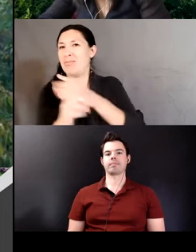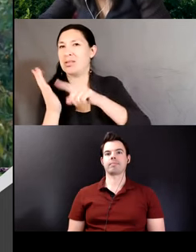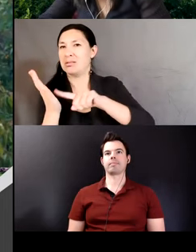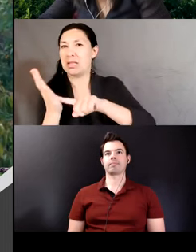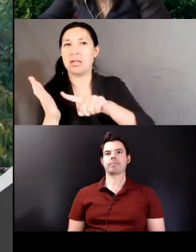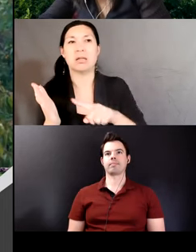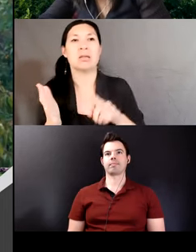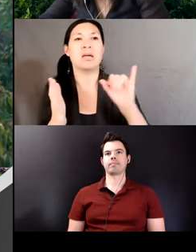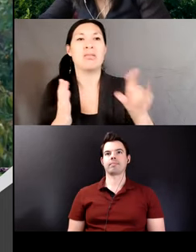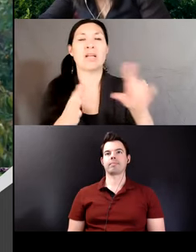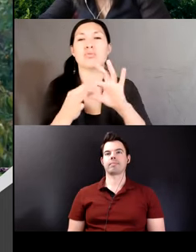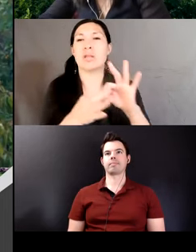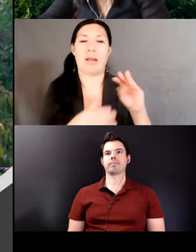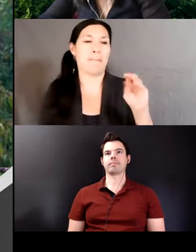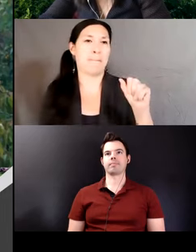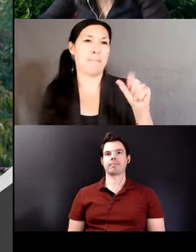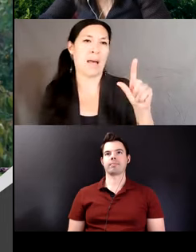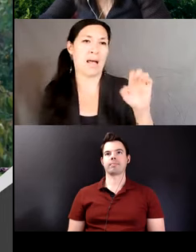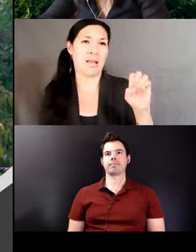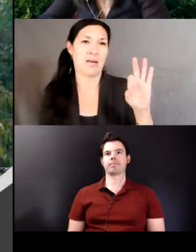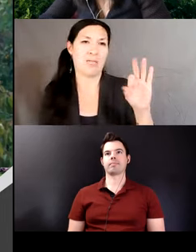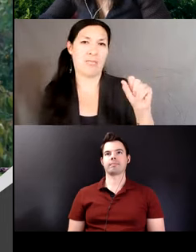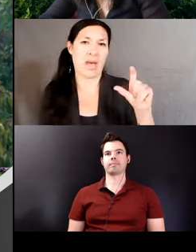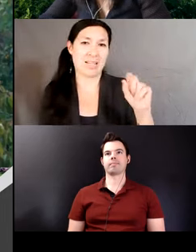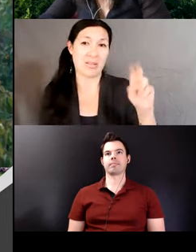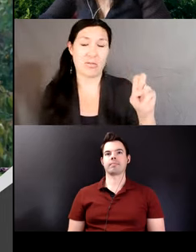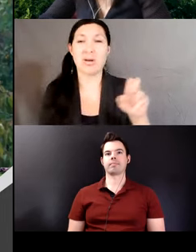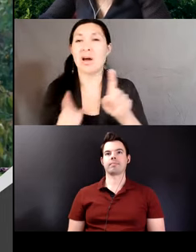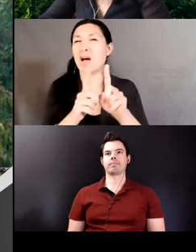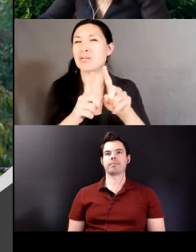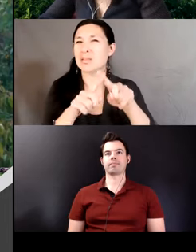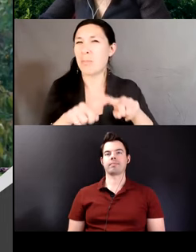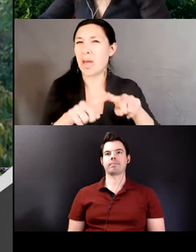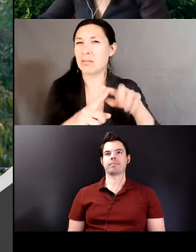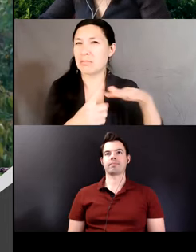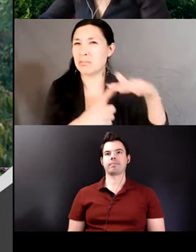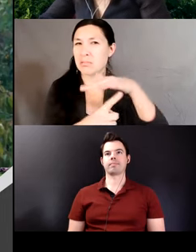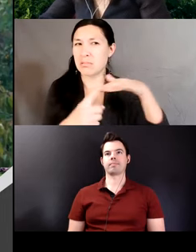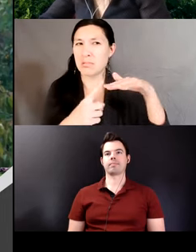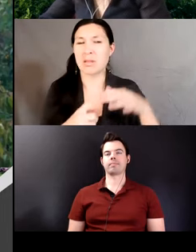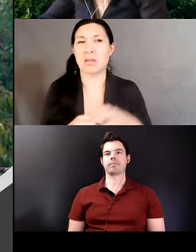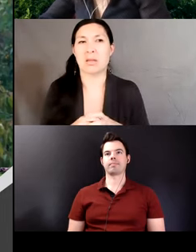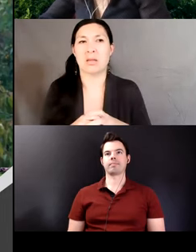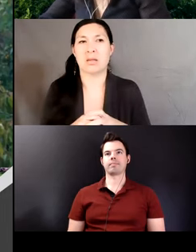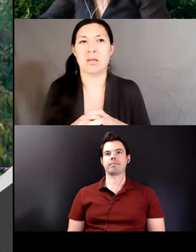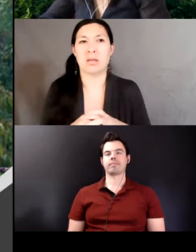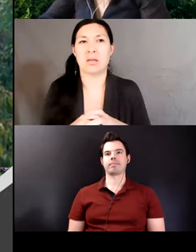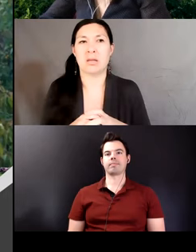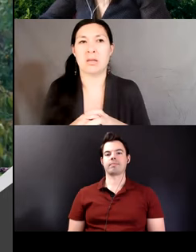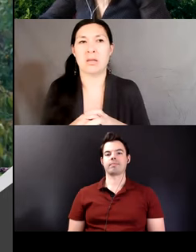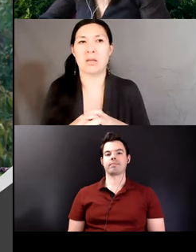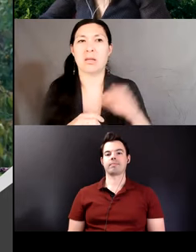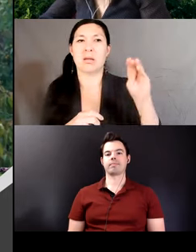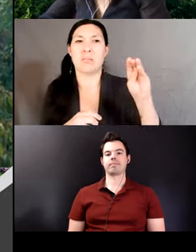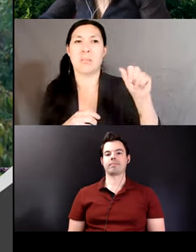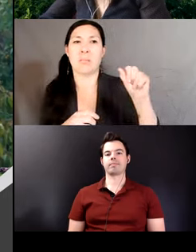to malefactive it's also context dependent opposite to benefactive and malefactive means the